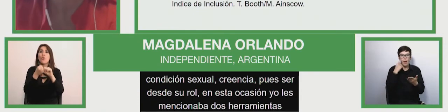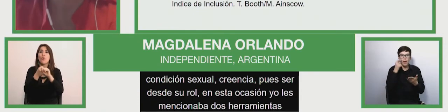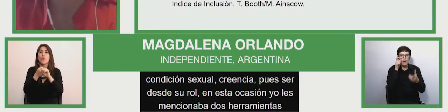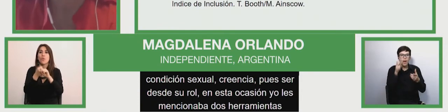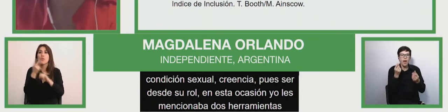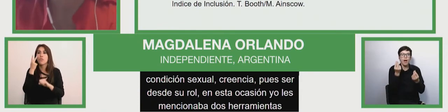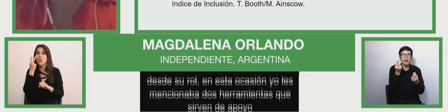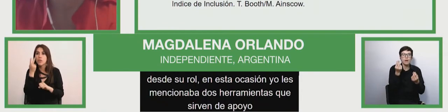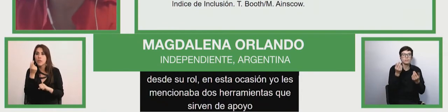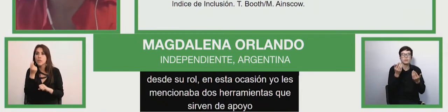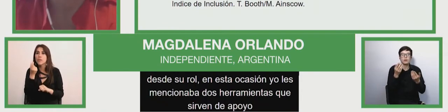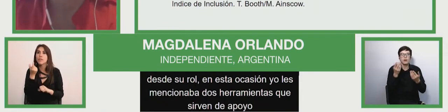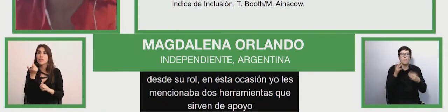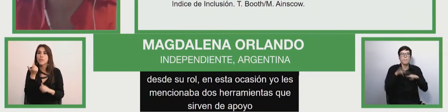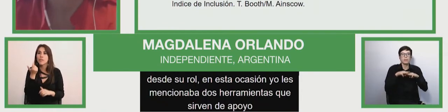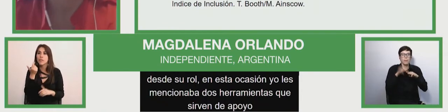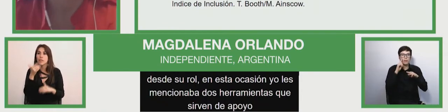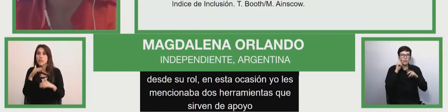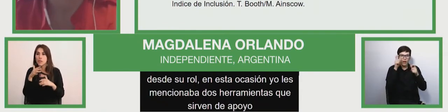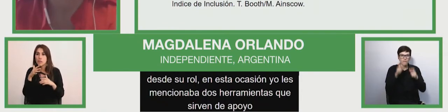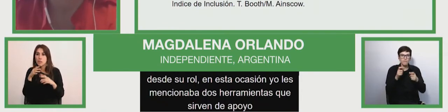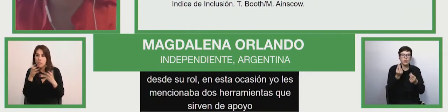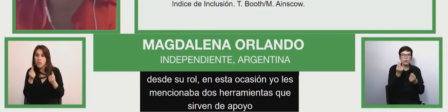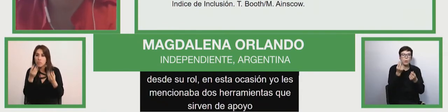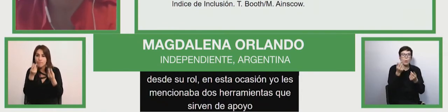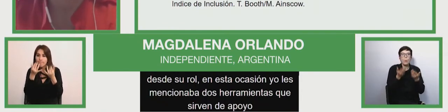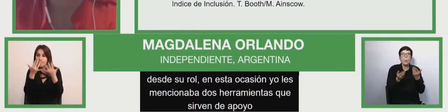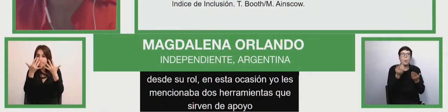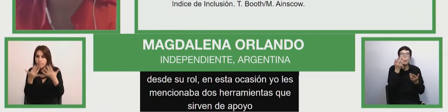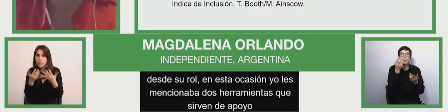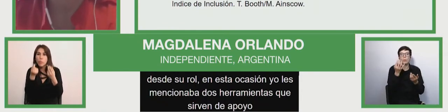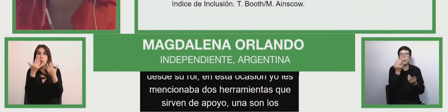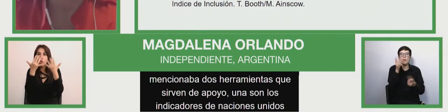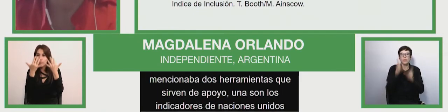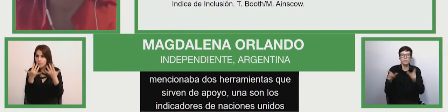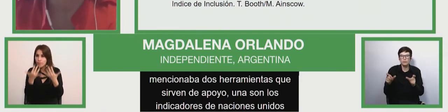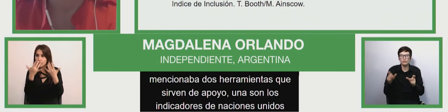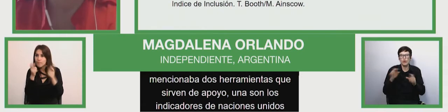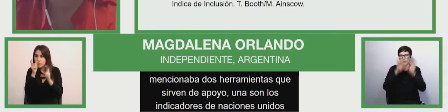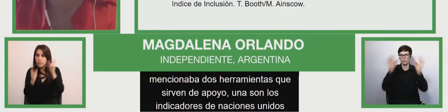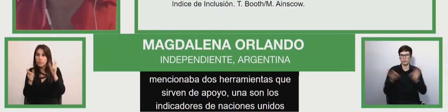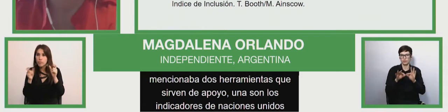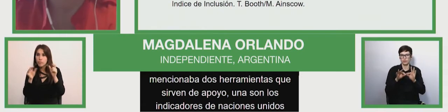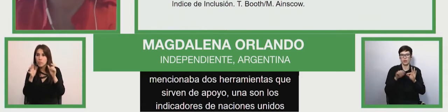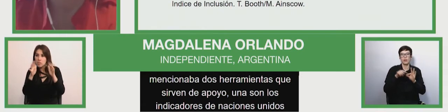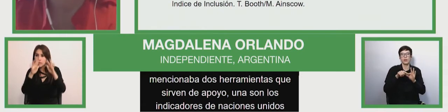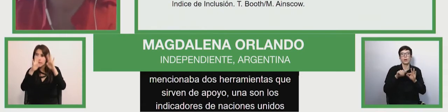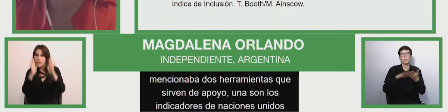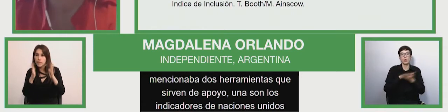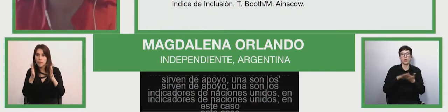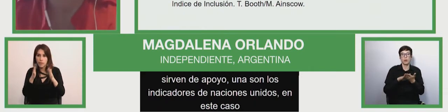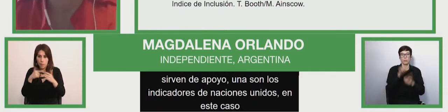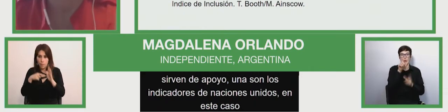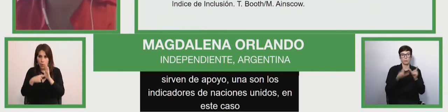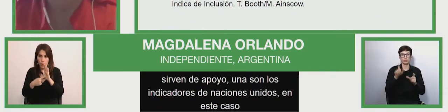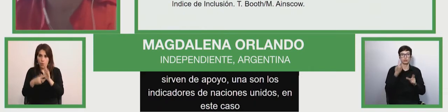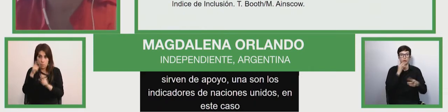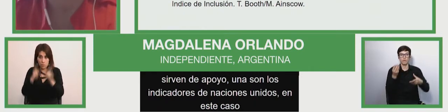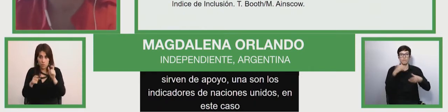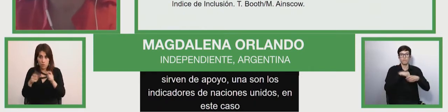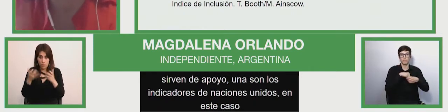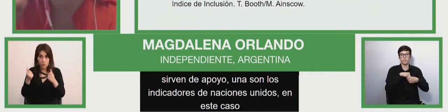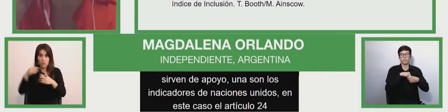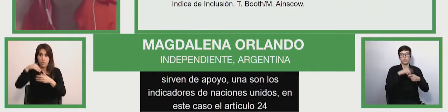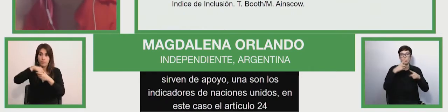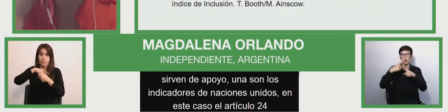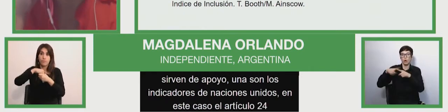system one is indicators of national unity the united nation system as built or found an article 24 because they're for